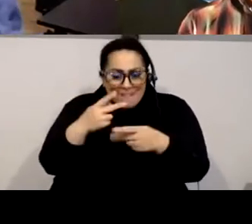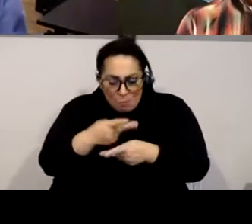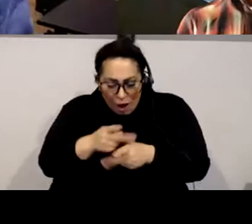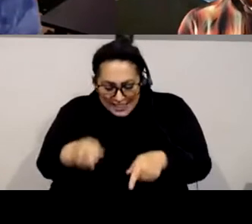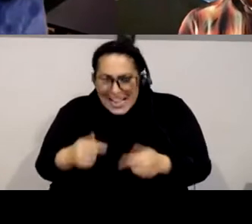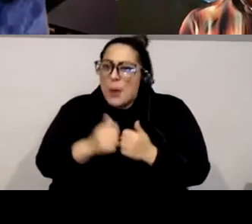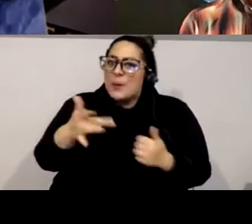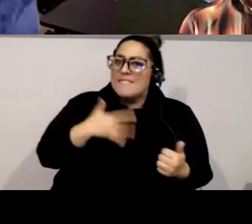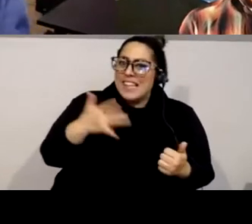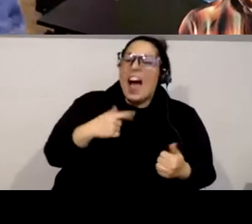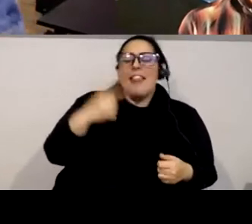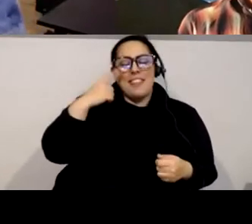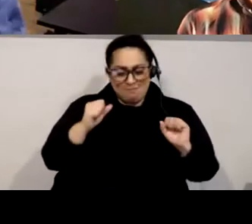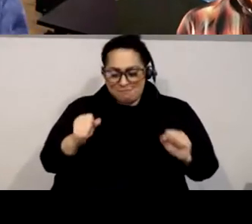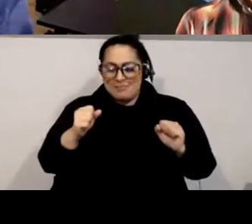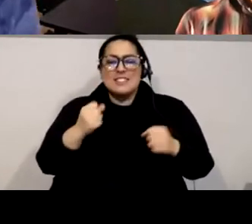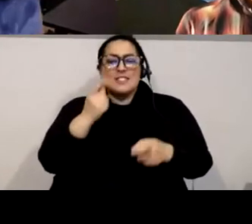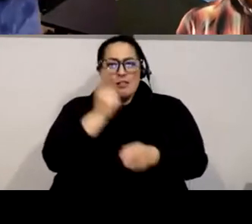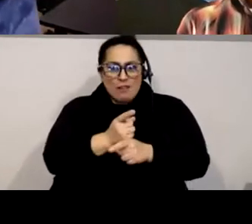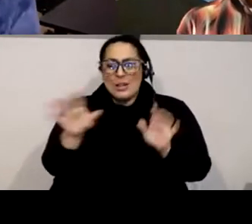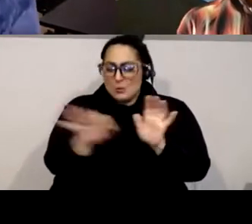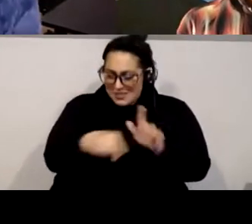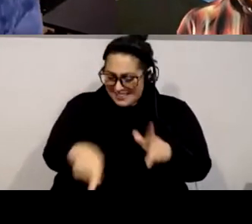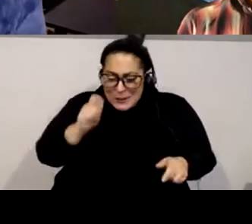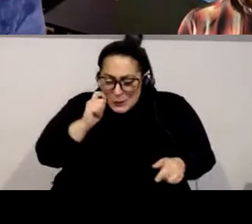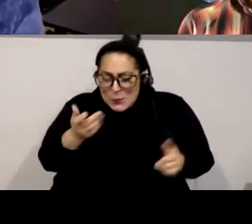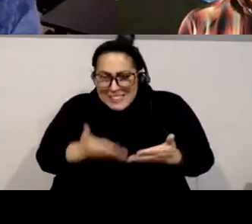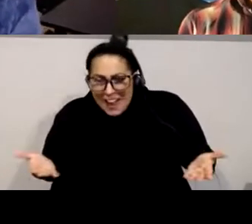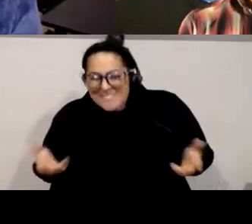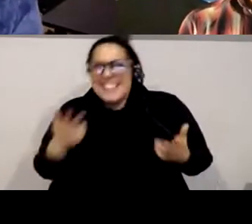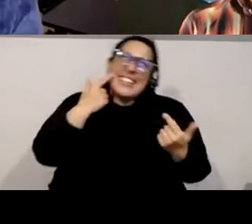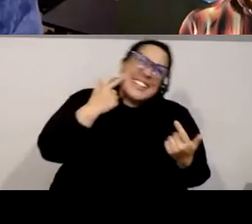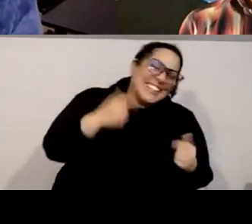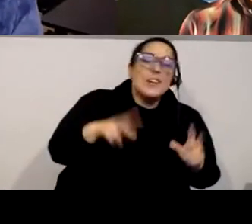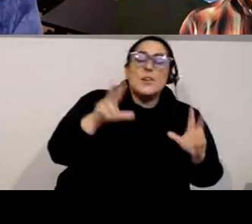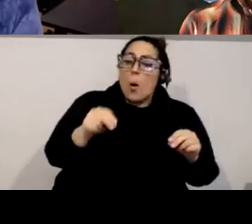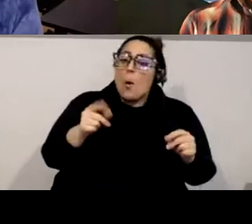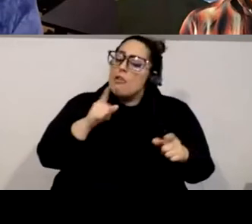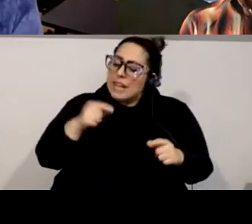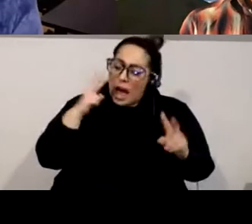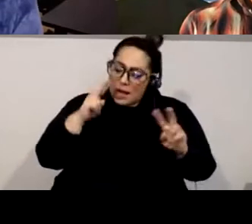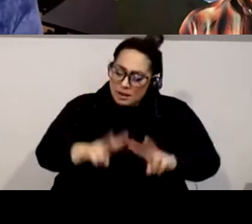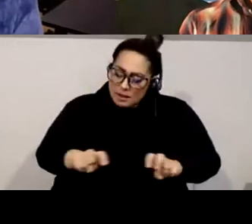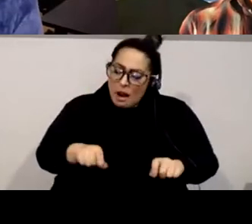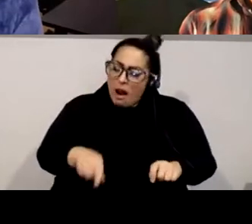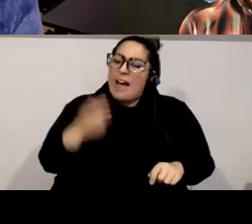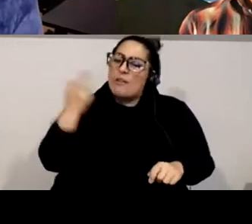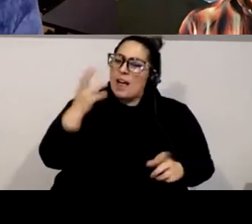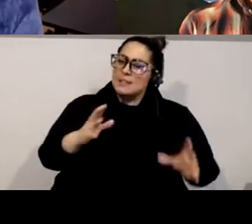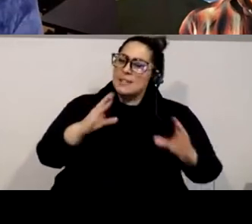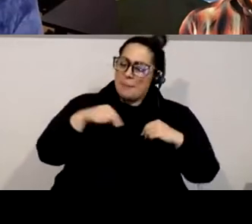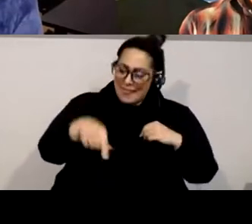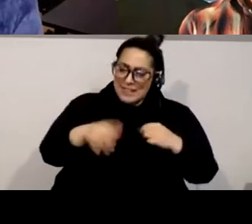no i'm like it's our story now it's definitely our story it's part of our story